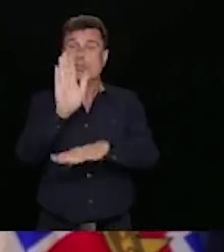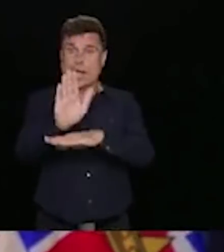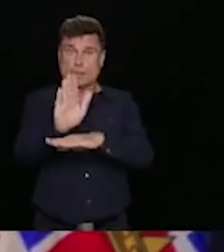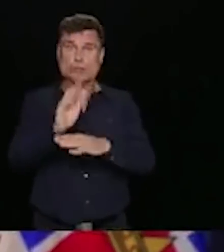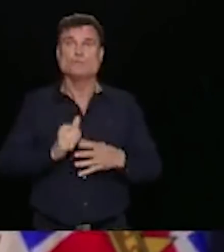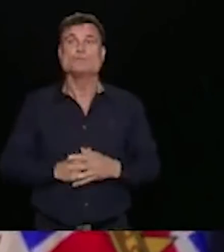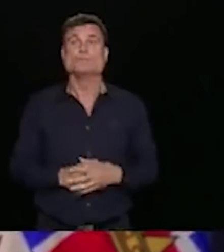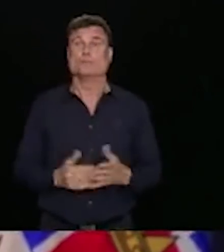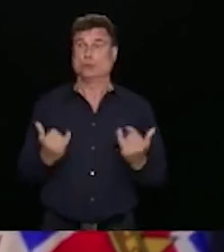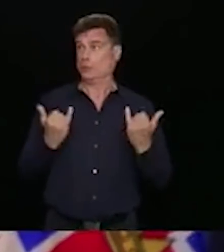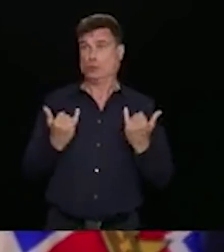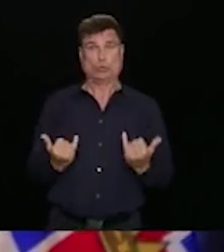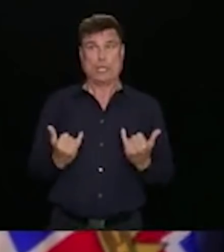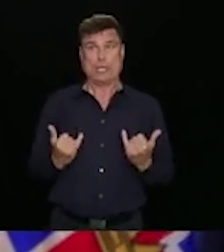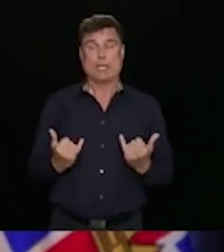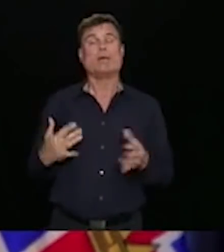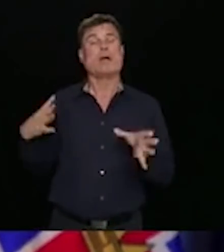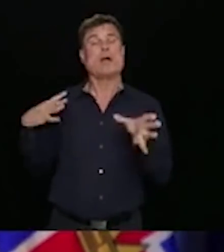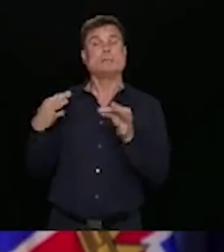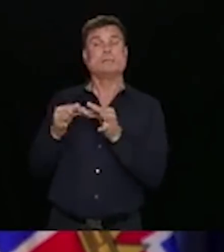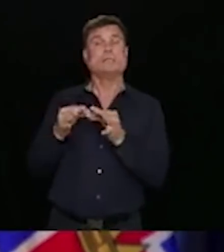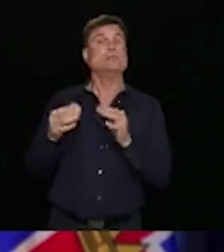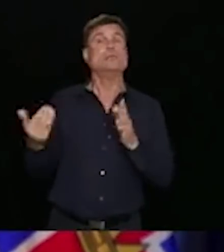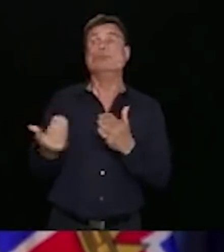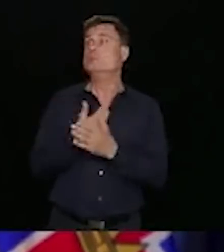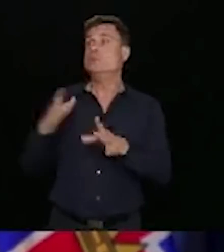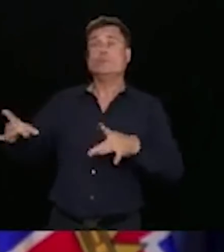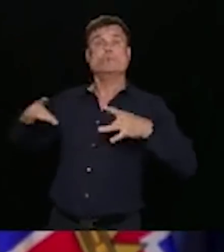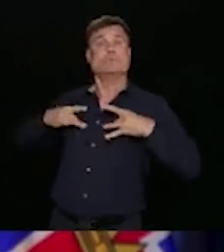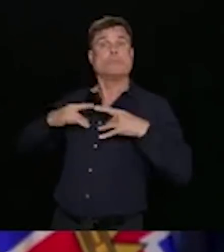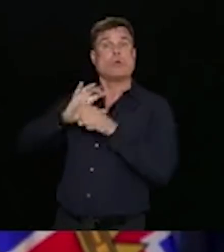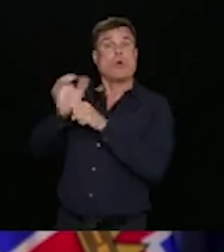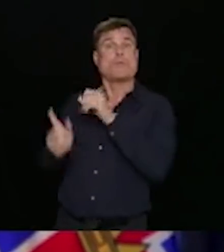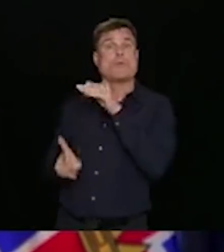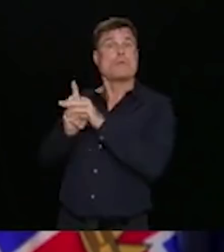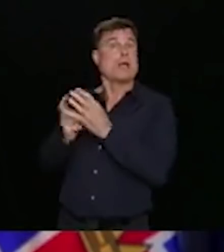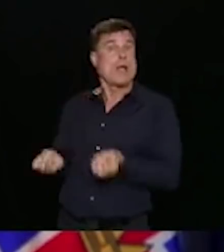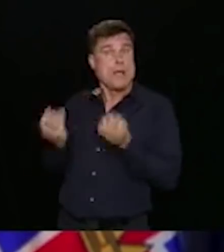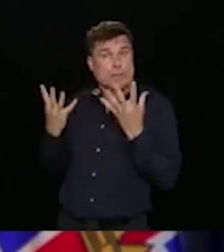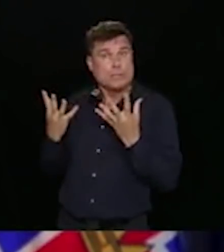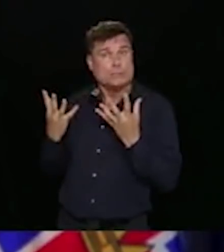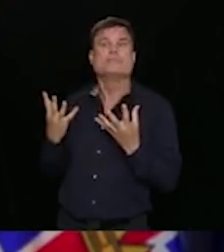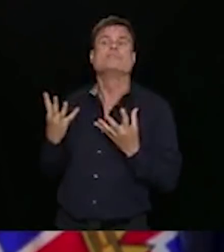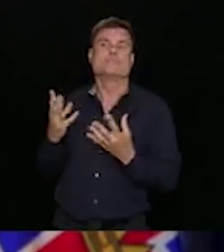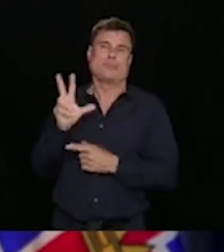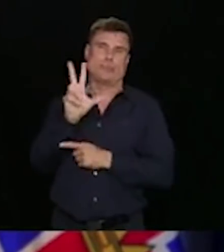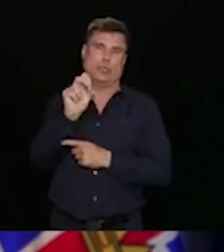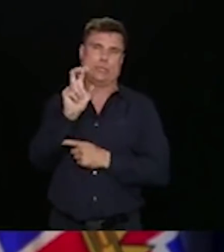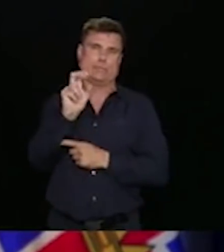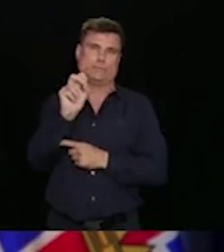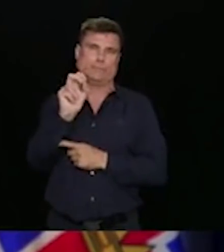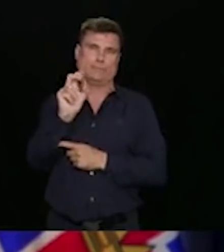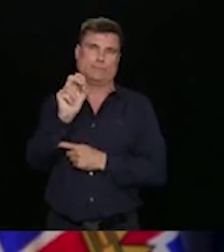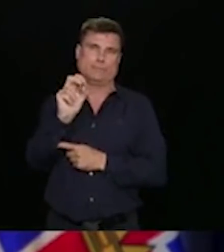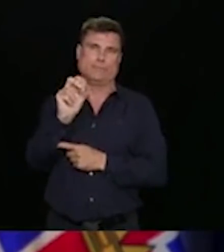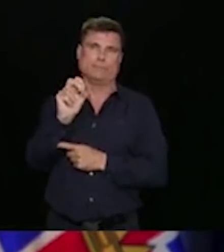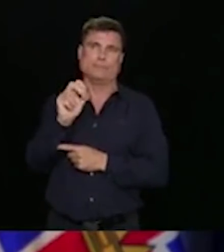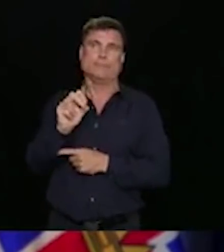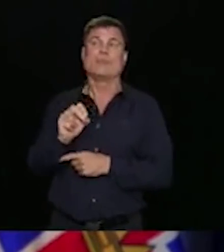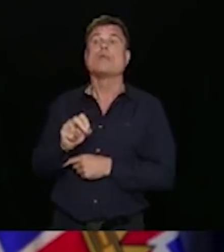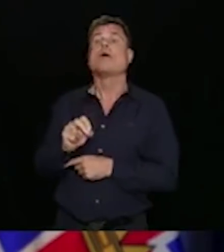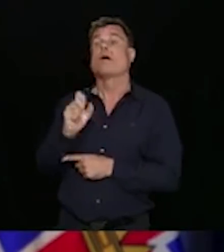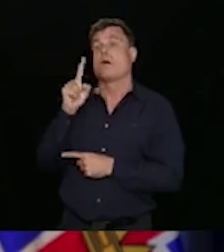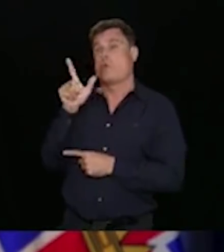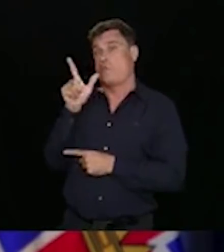For today's update, we have a total of 30 new cases in British Columbia, 29 who tested positive and one